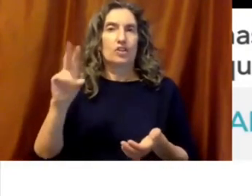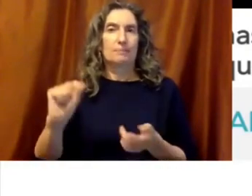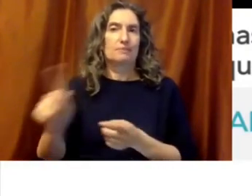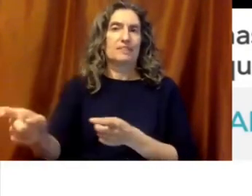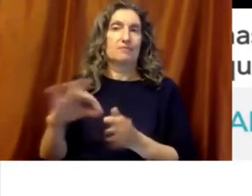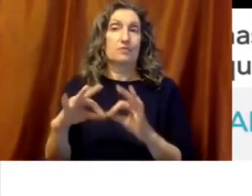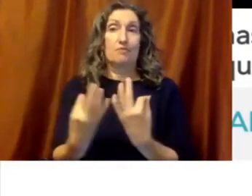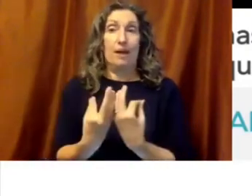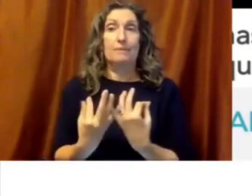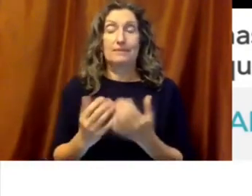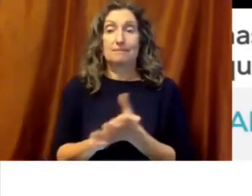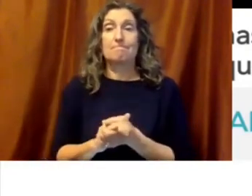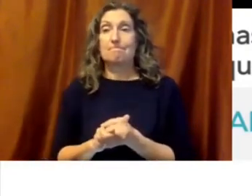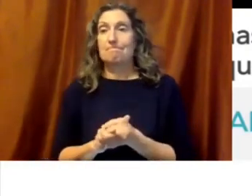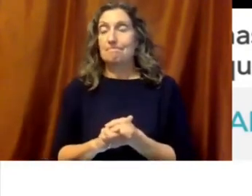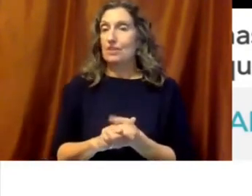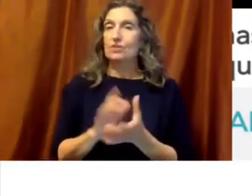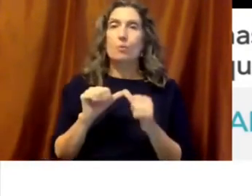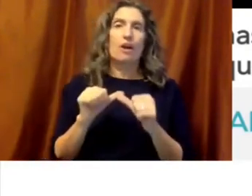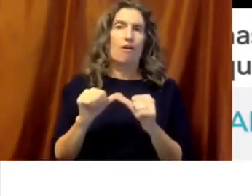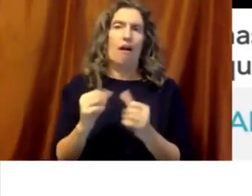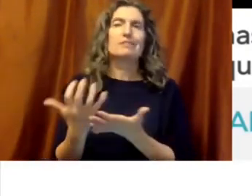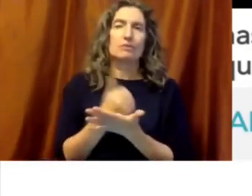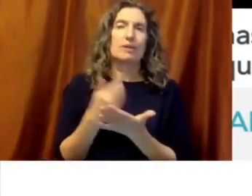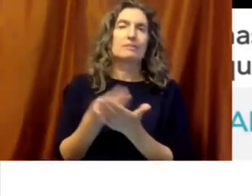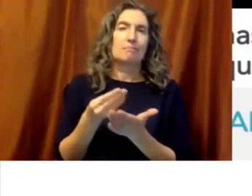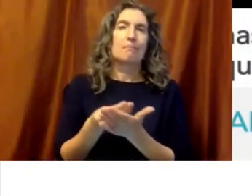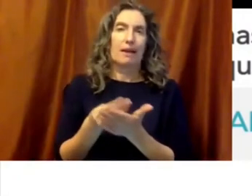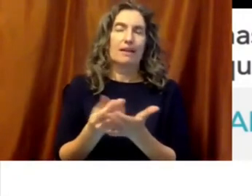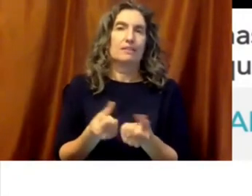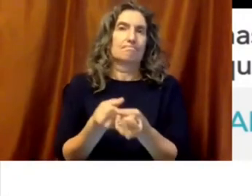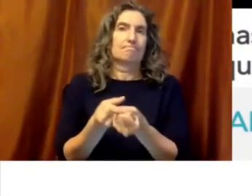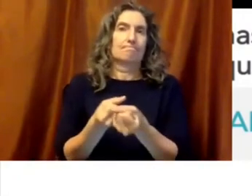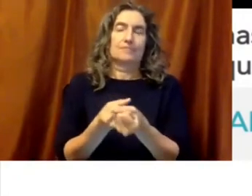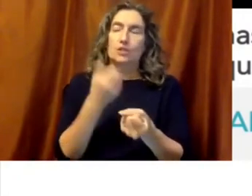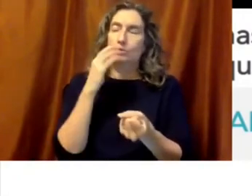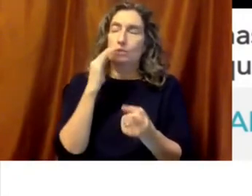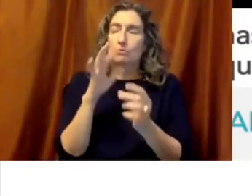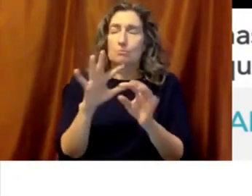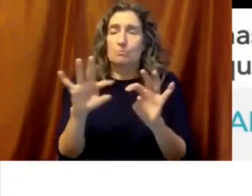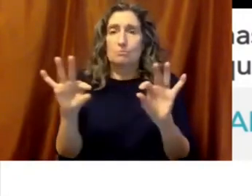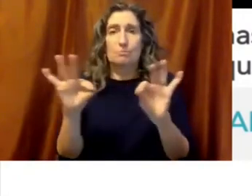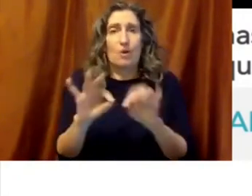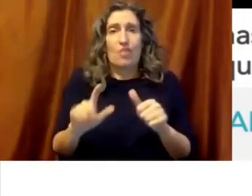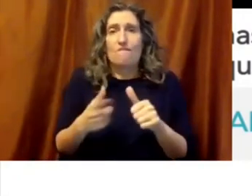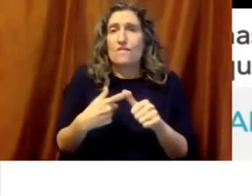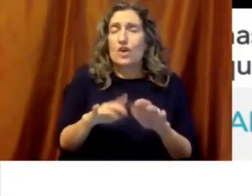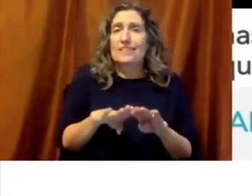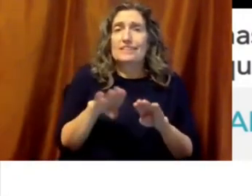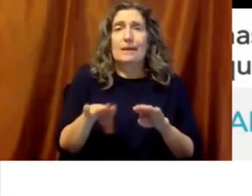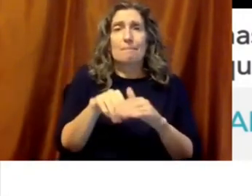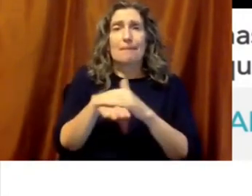the families. And that's something that we constantly raise money for because we know how important it is. The first